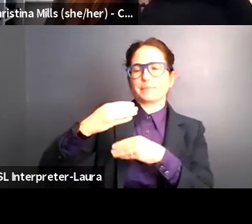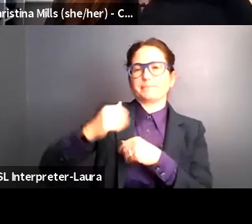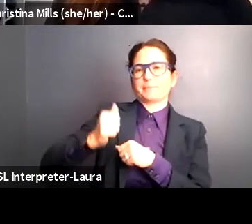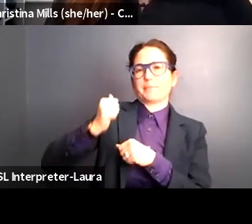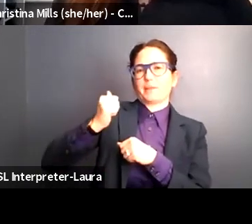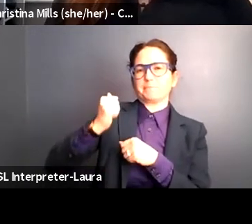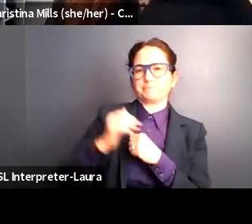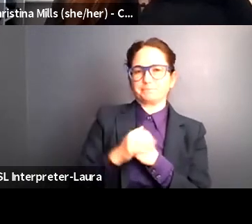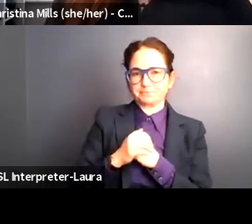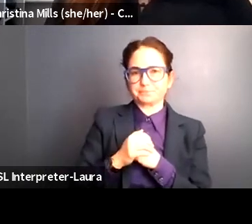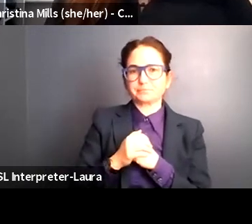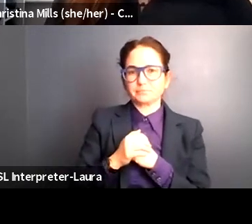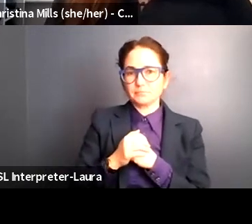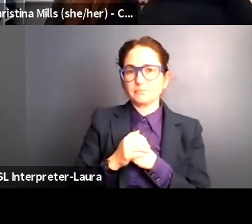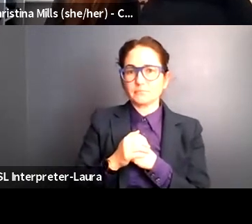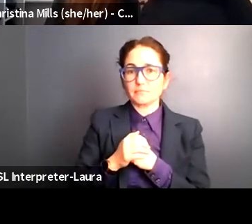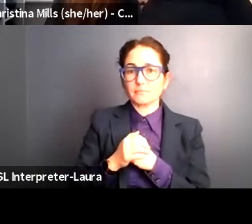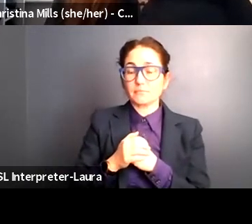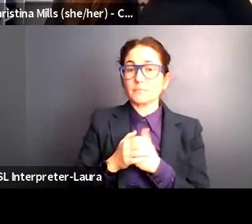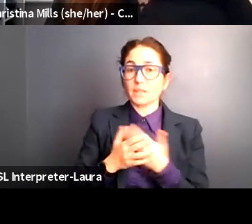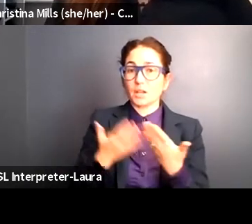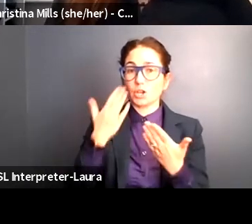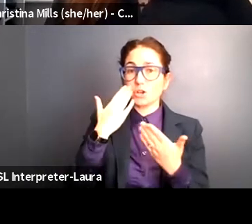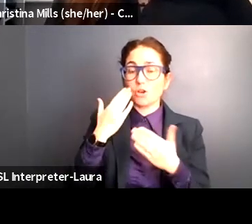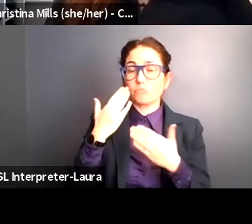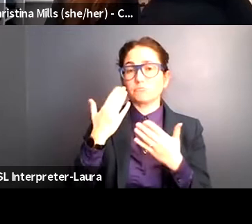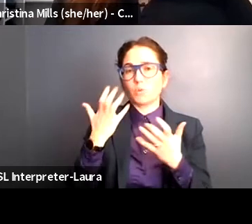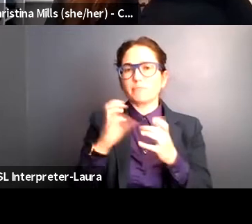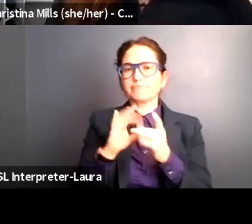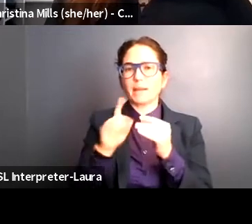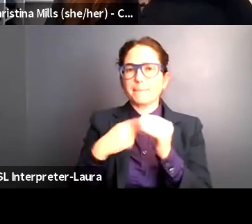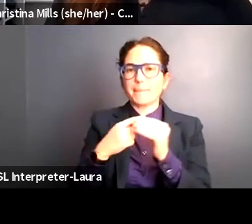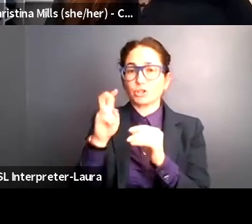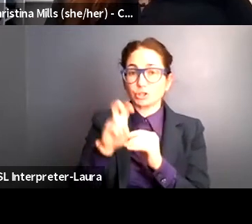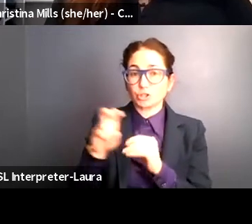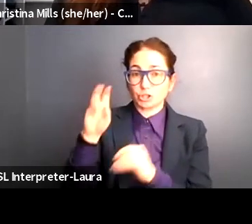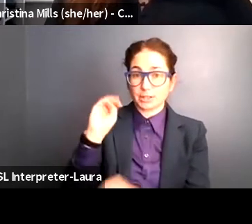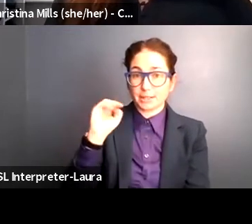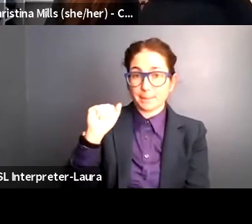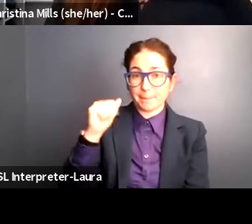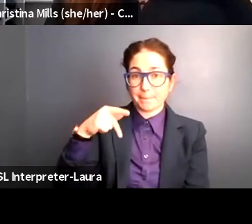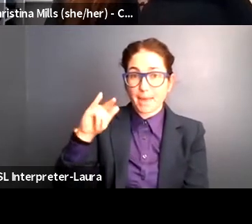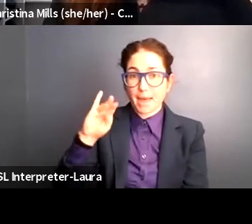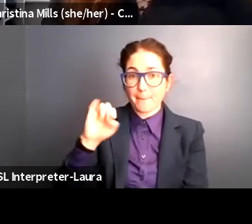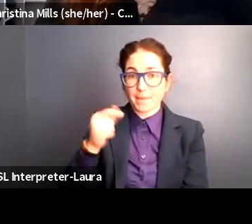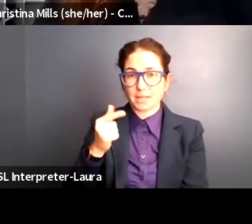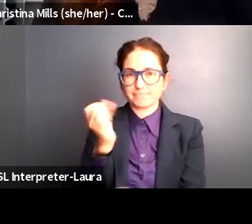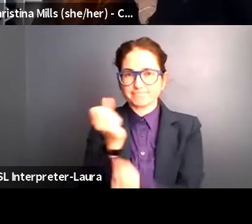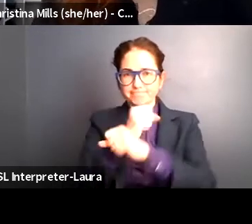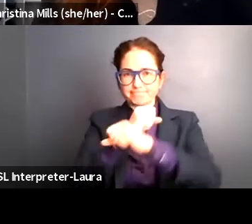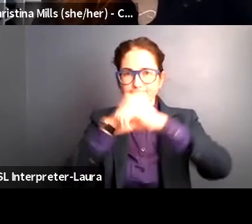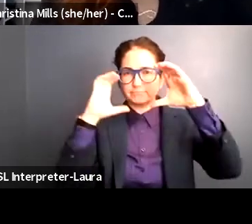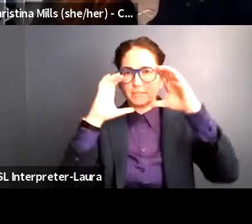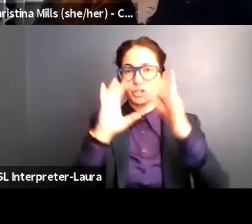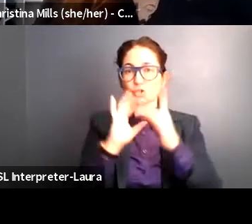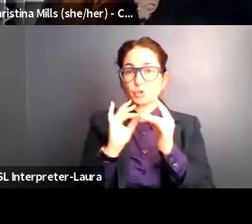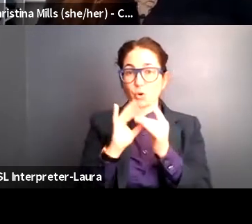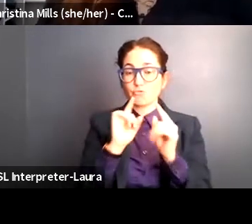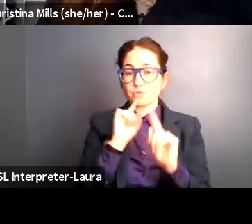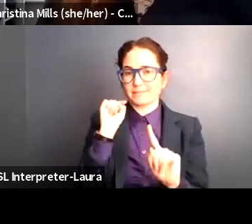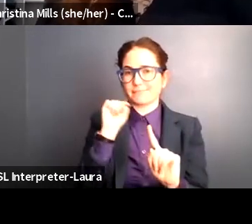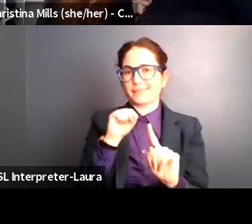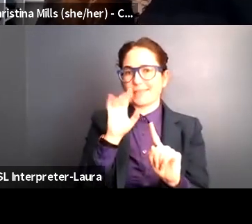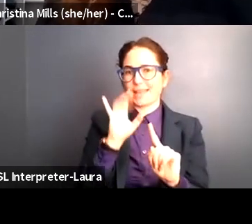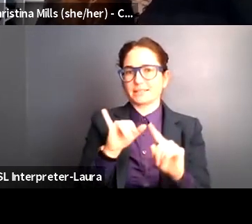And so just a little bit of about journey mapping is that it's a, it's a visual story. That's, that's really what it is